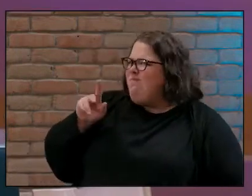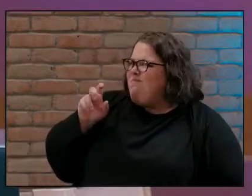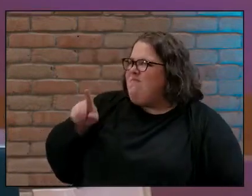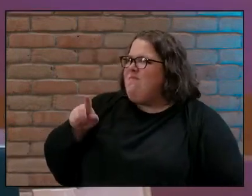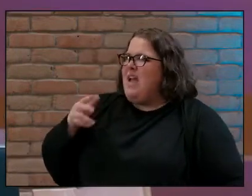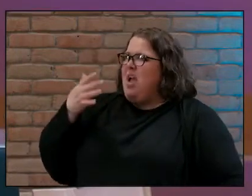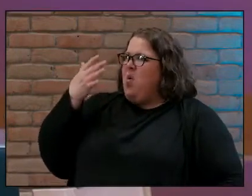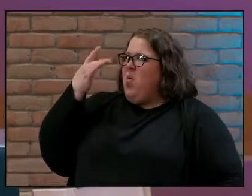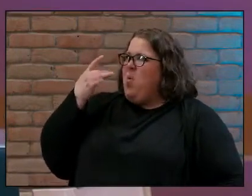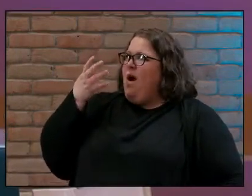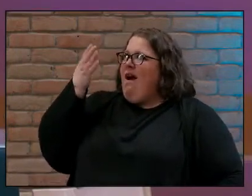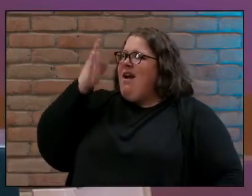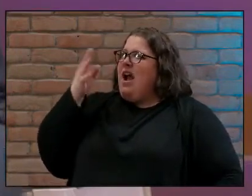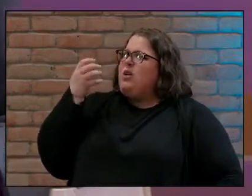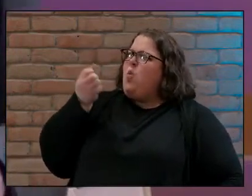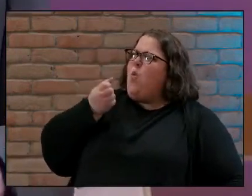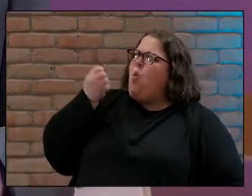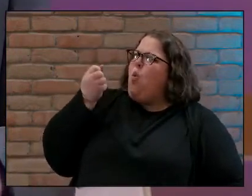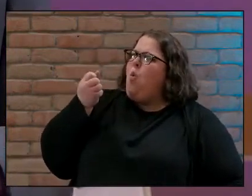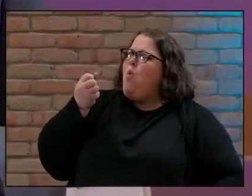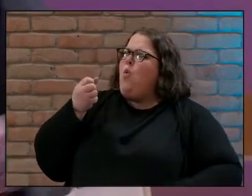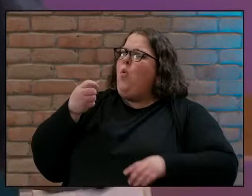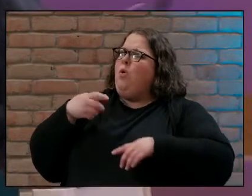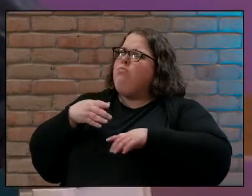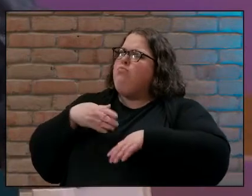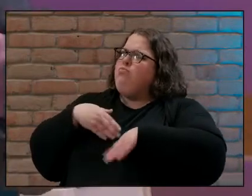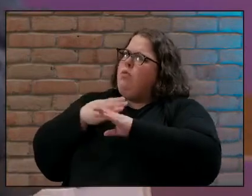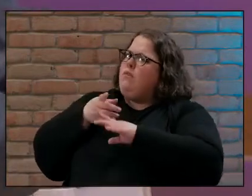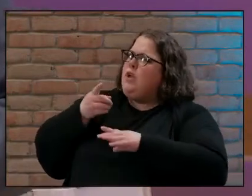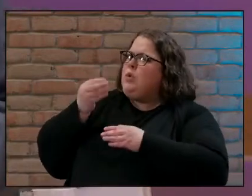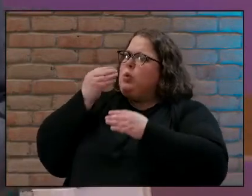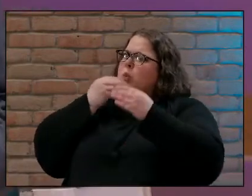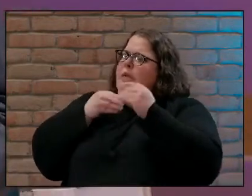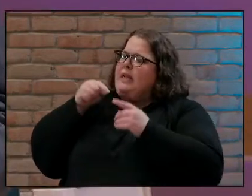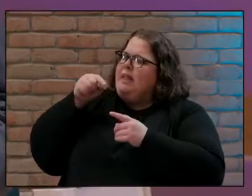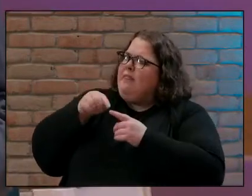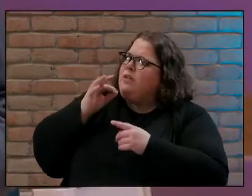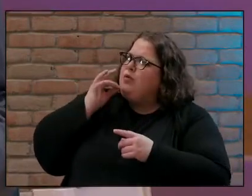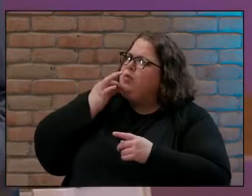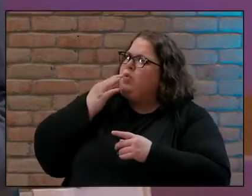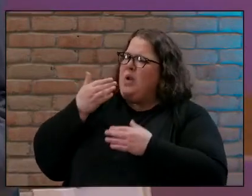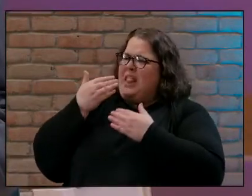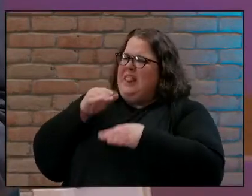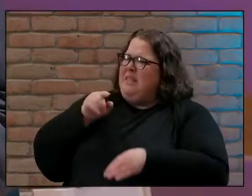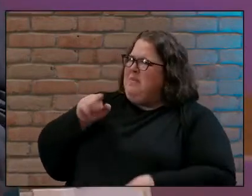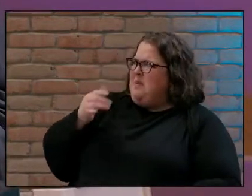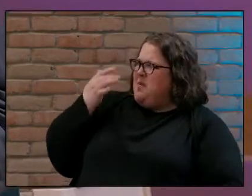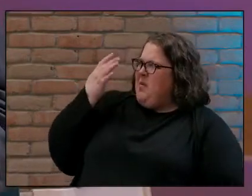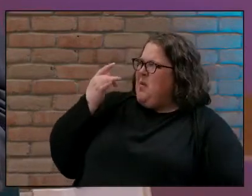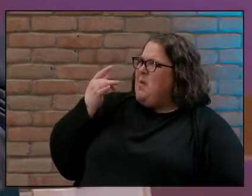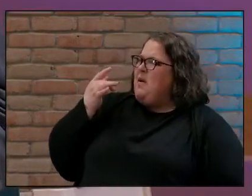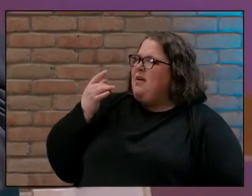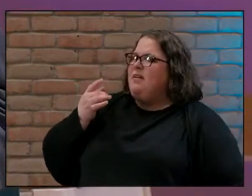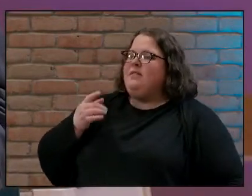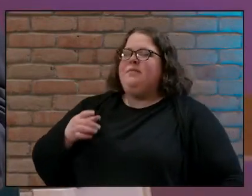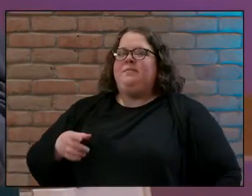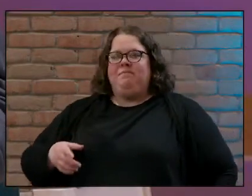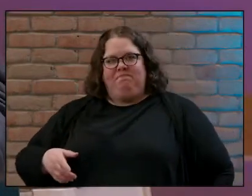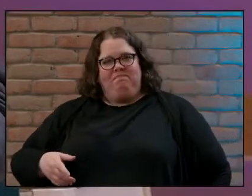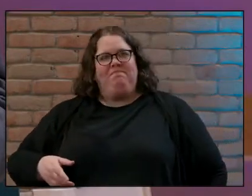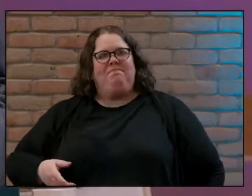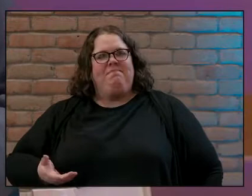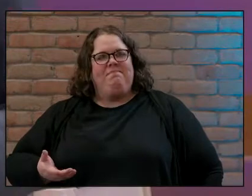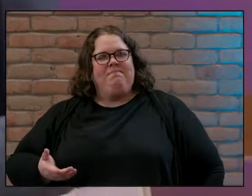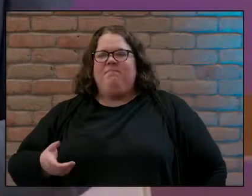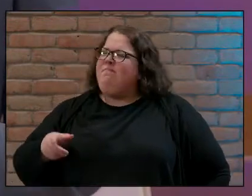asks her why won't he let you eat this fruit why does he limit you and keep you from doing this what